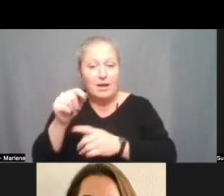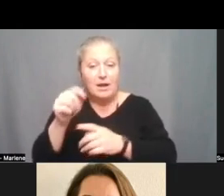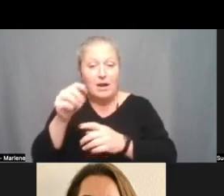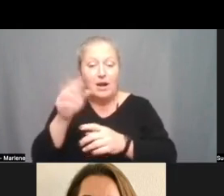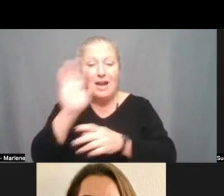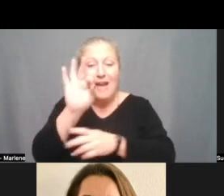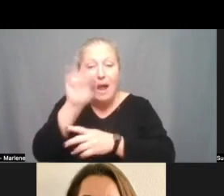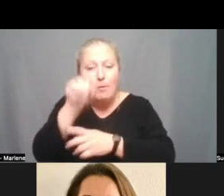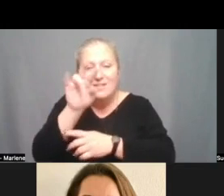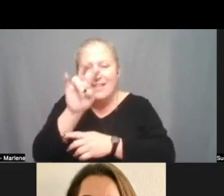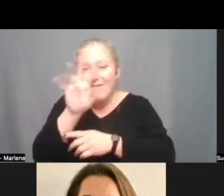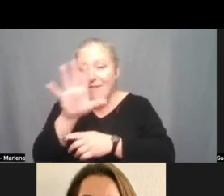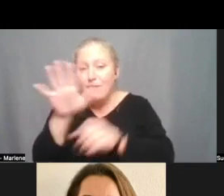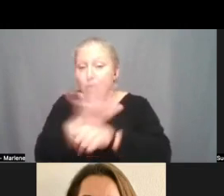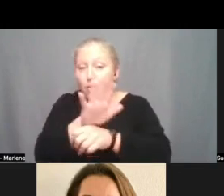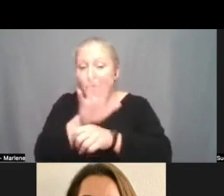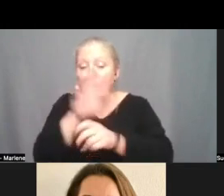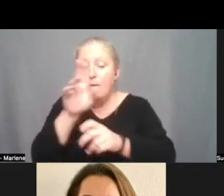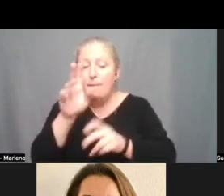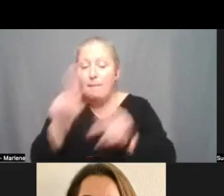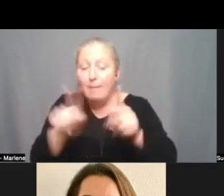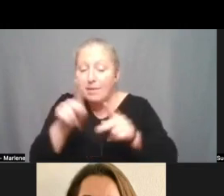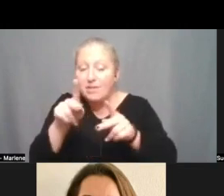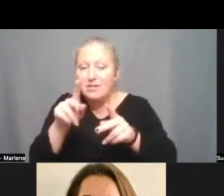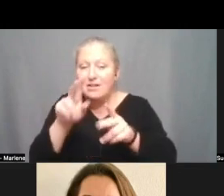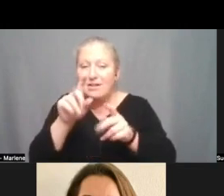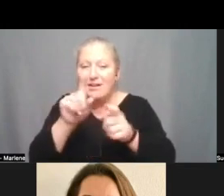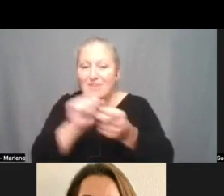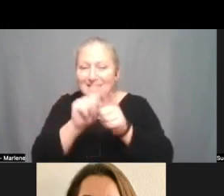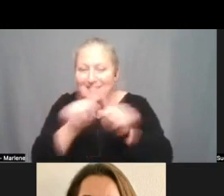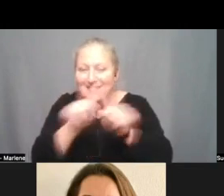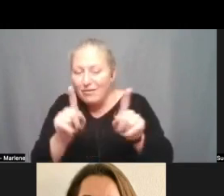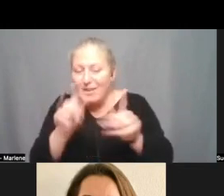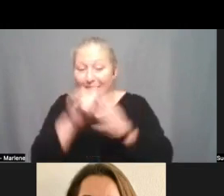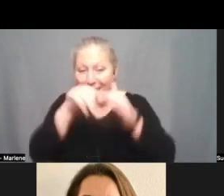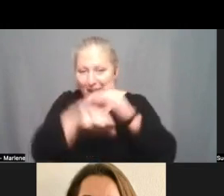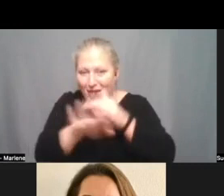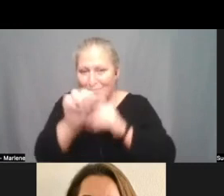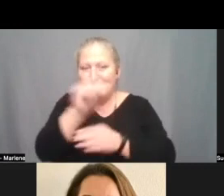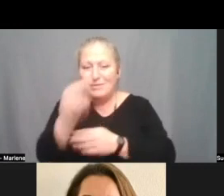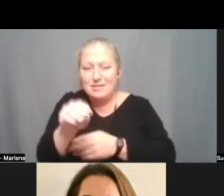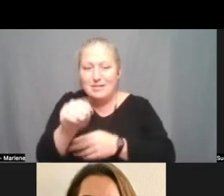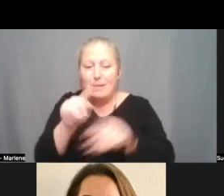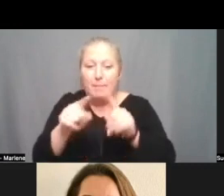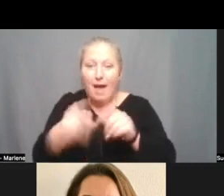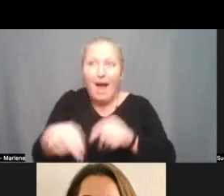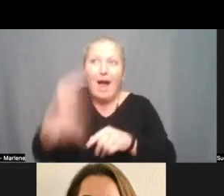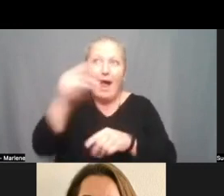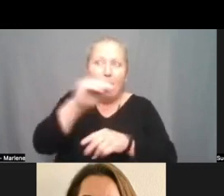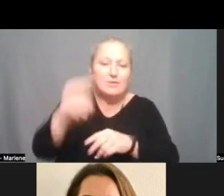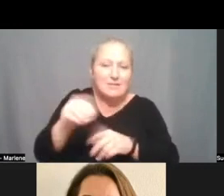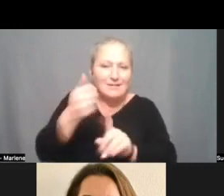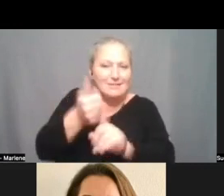Total population variance which is under the 10% and at the same time, a very high percentage in and of itself.